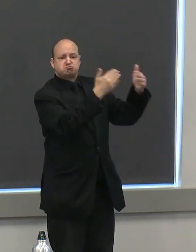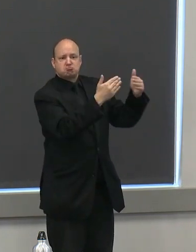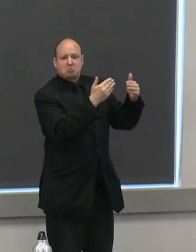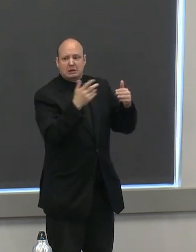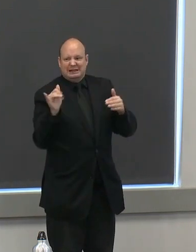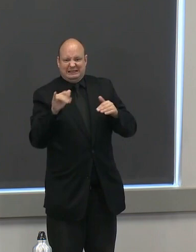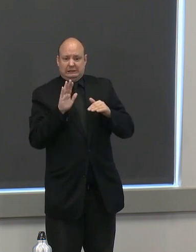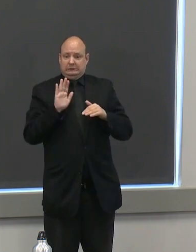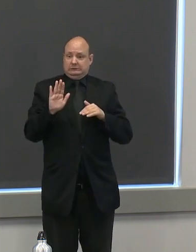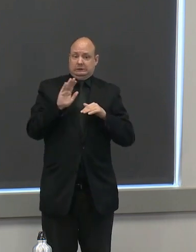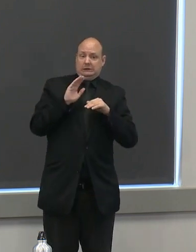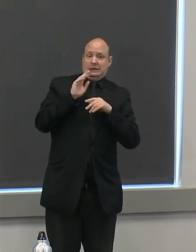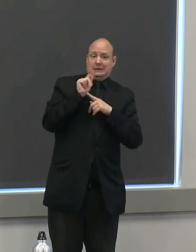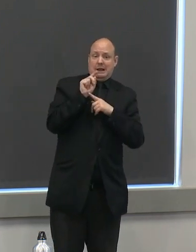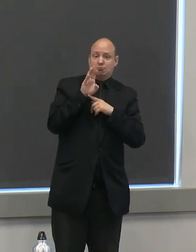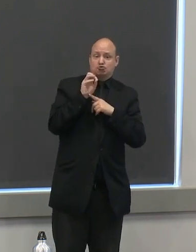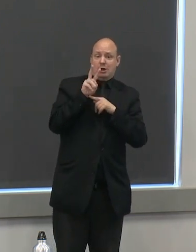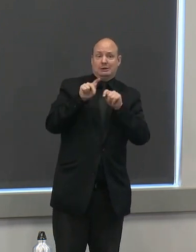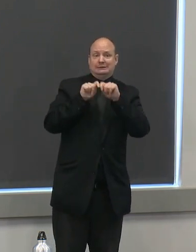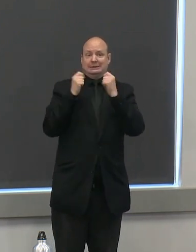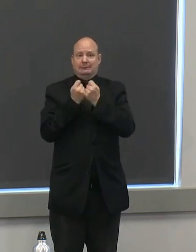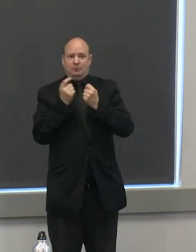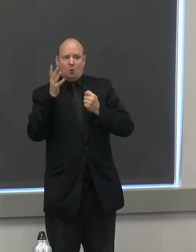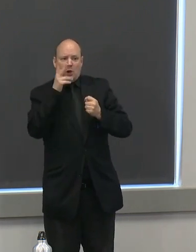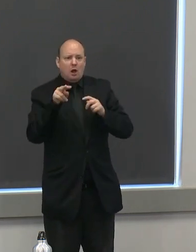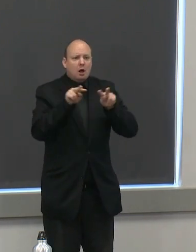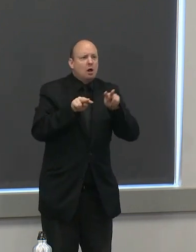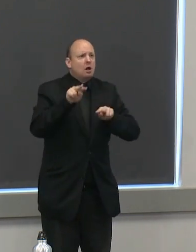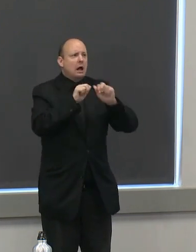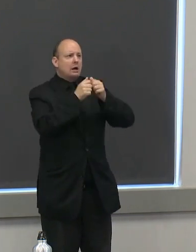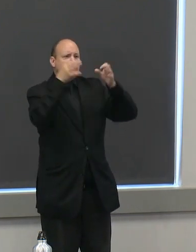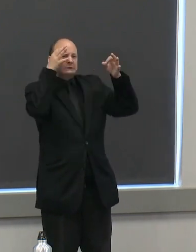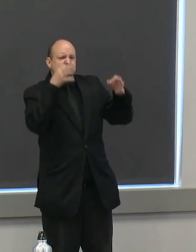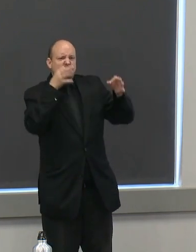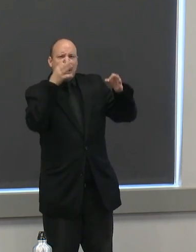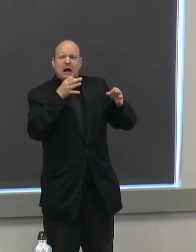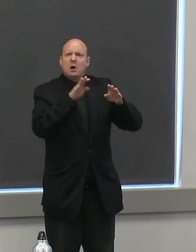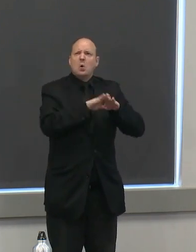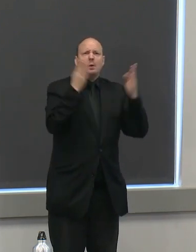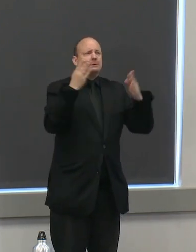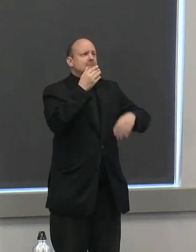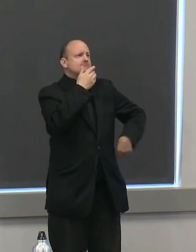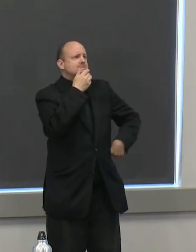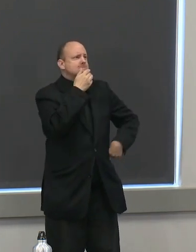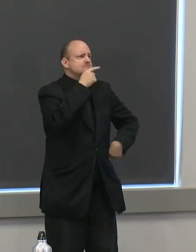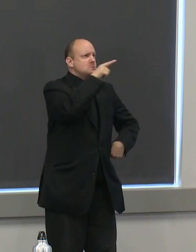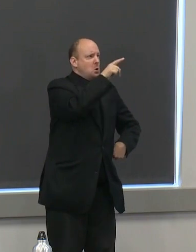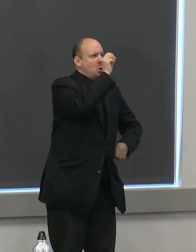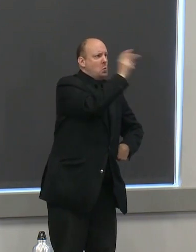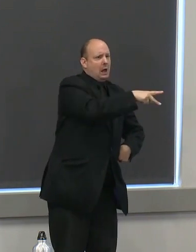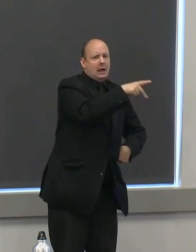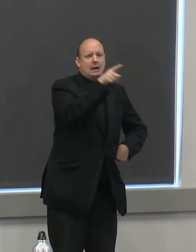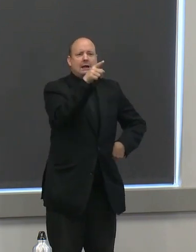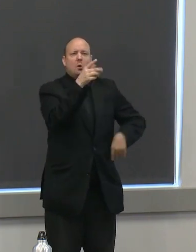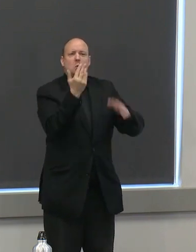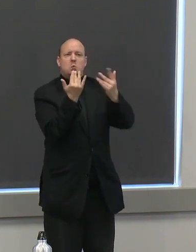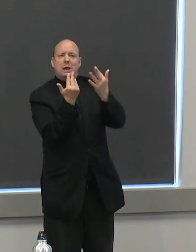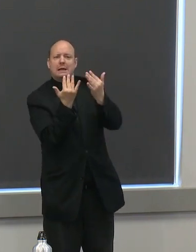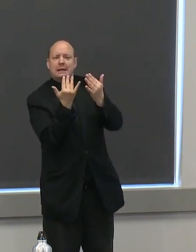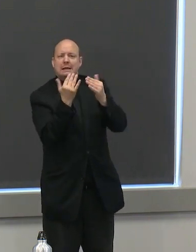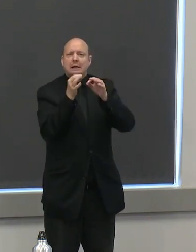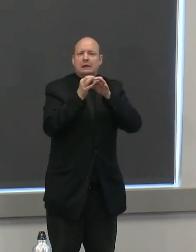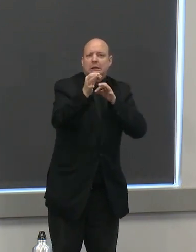across the state on the criteria for reopening it is my hope that through our